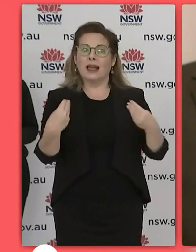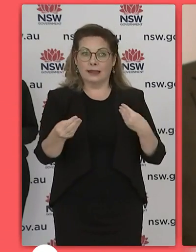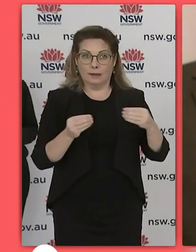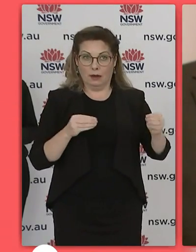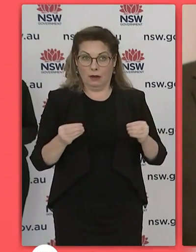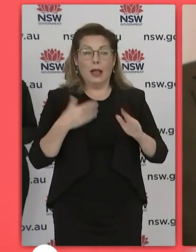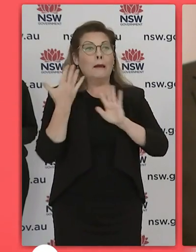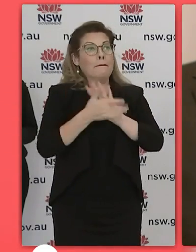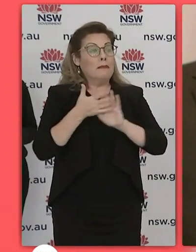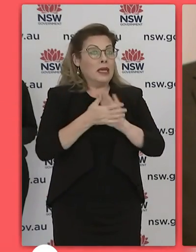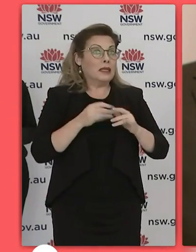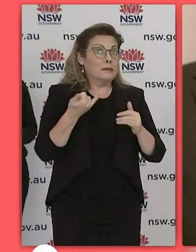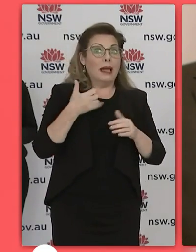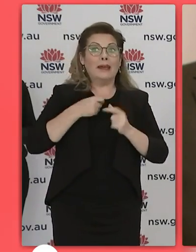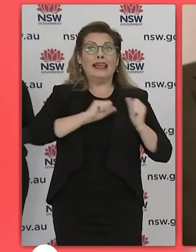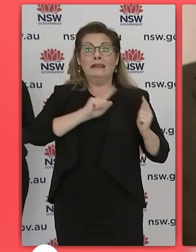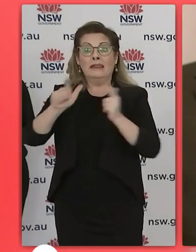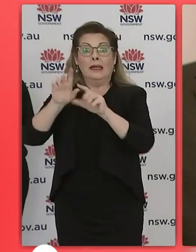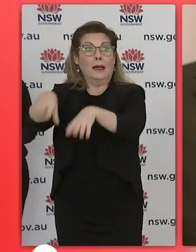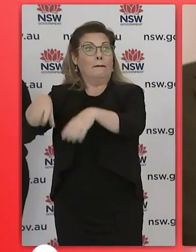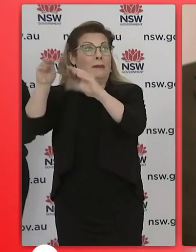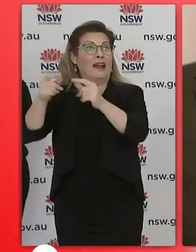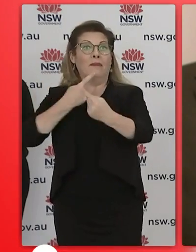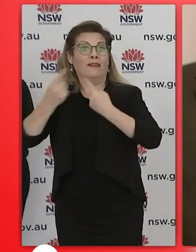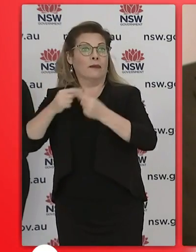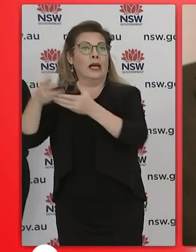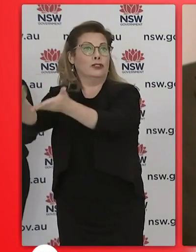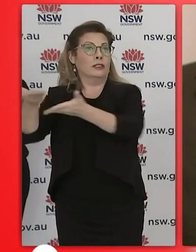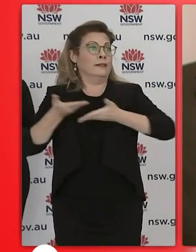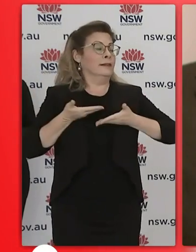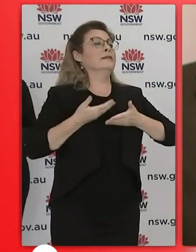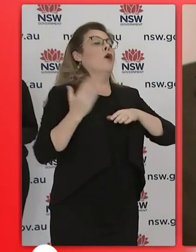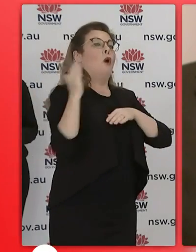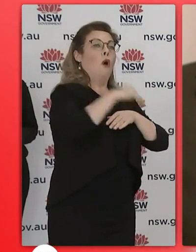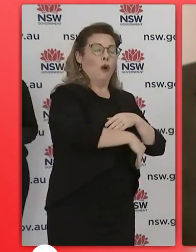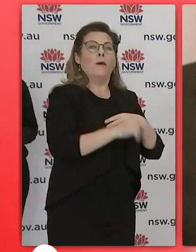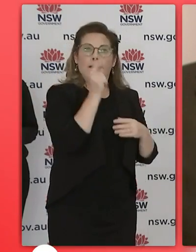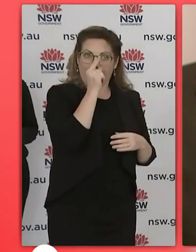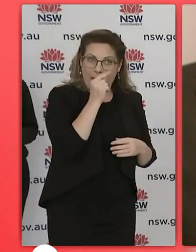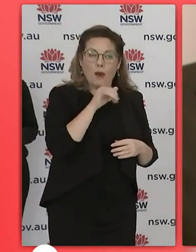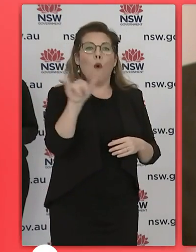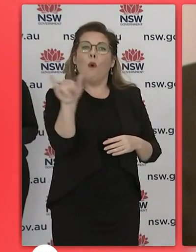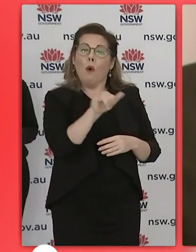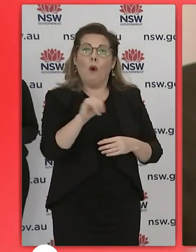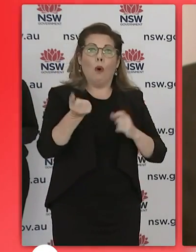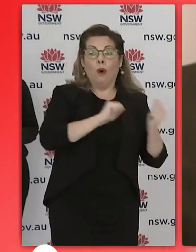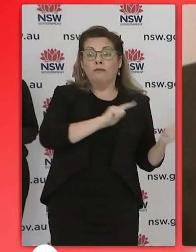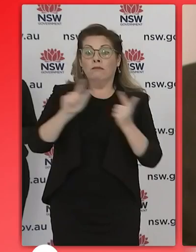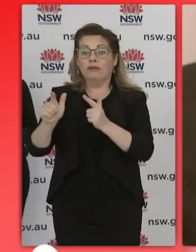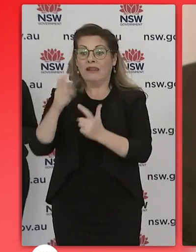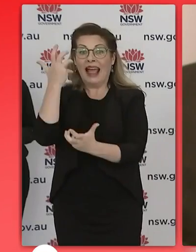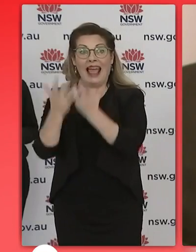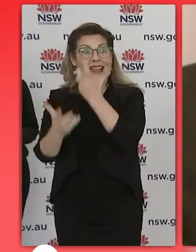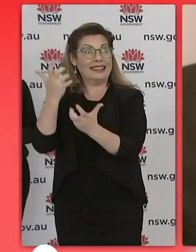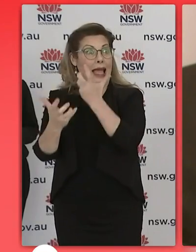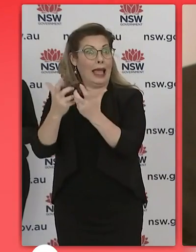-face exams or whatever is required but health and education have worked out a very safe way for that to occur it won't be normal